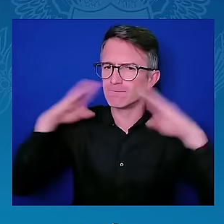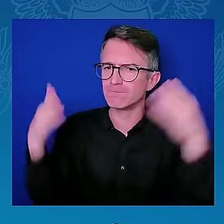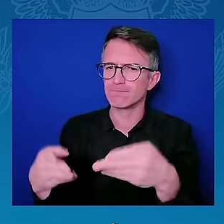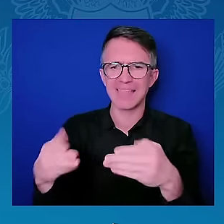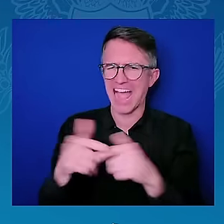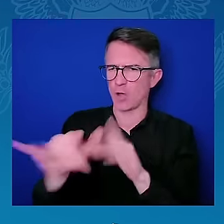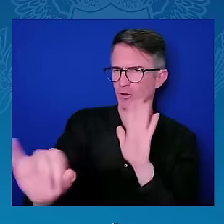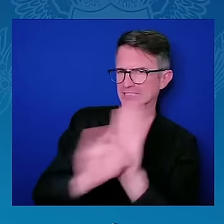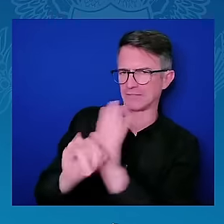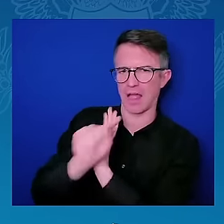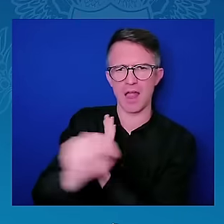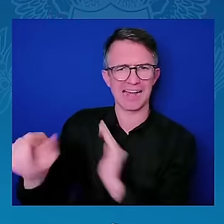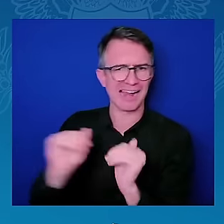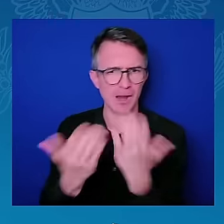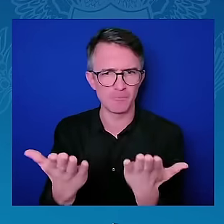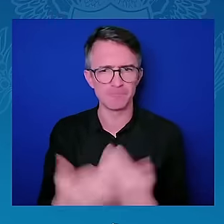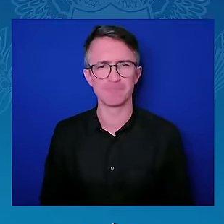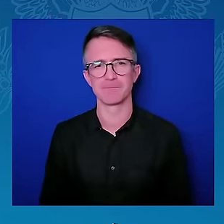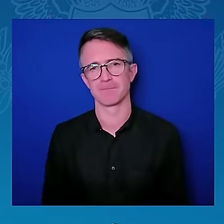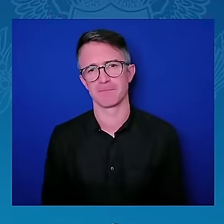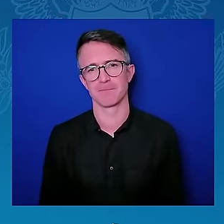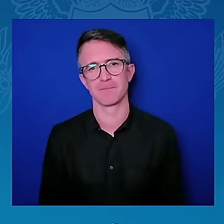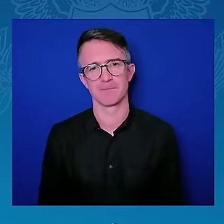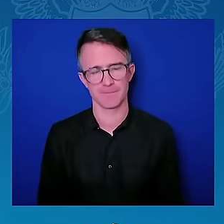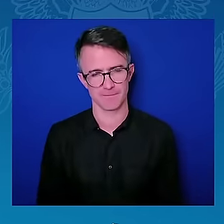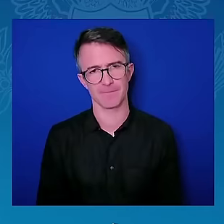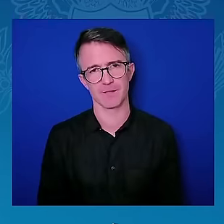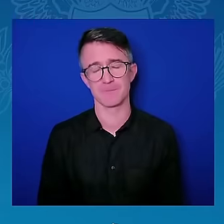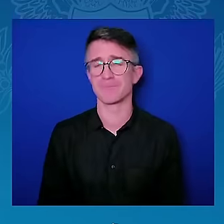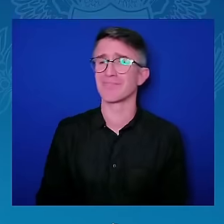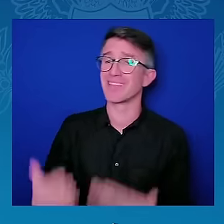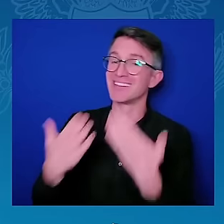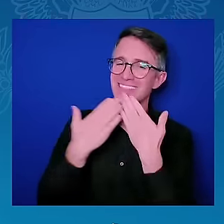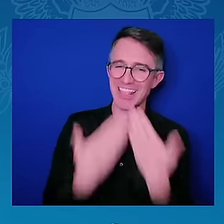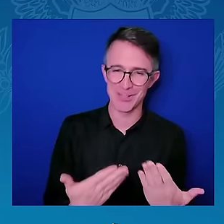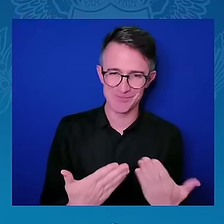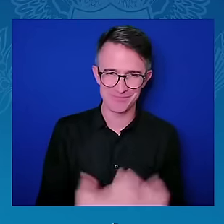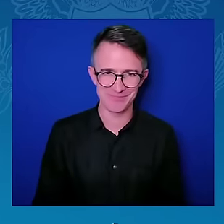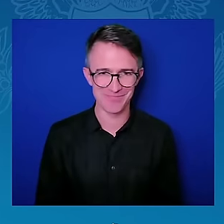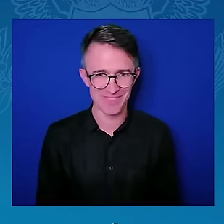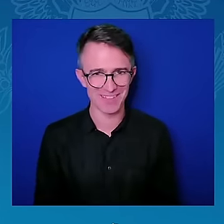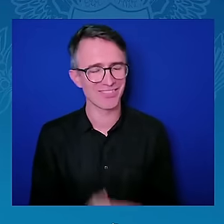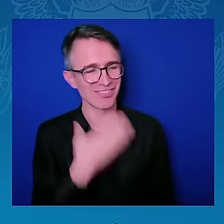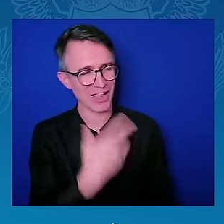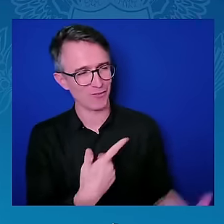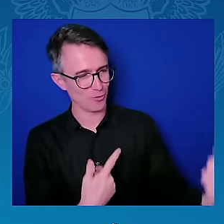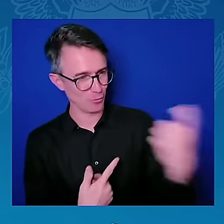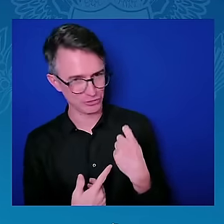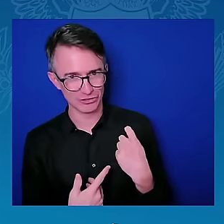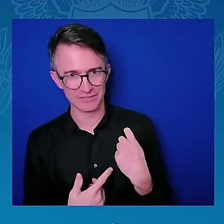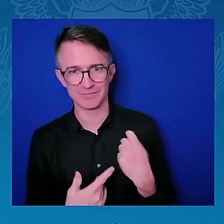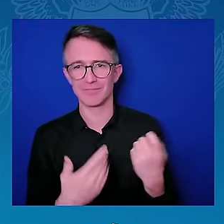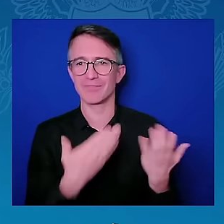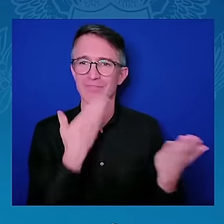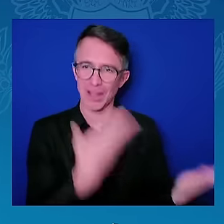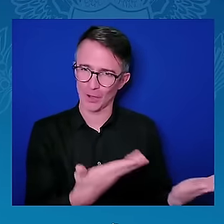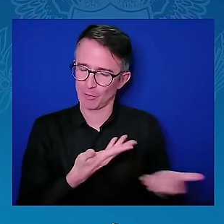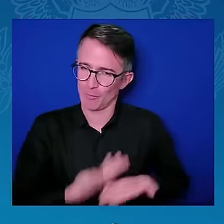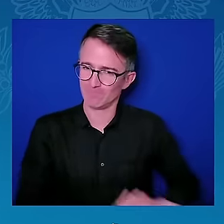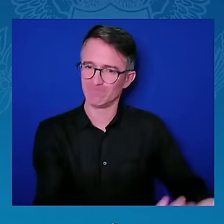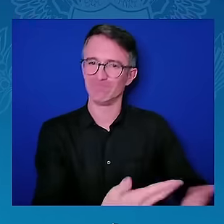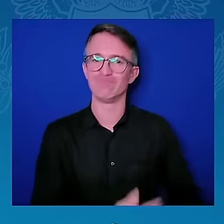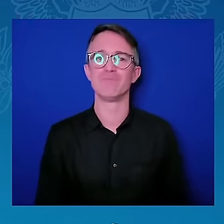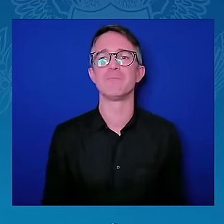I strongly believe that we are at a moment where we should revisit